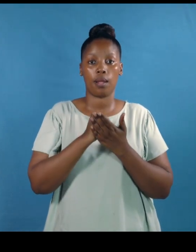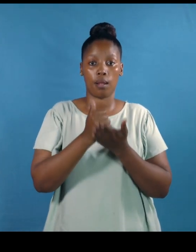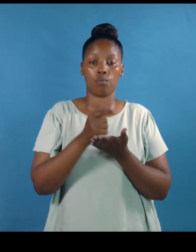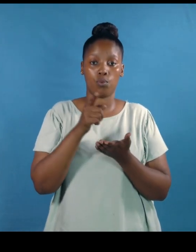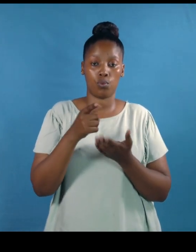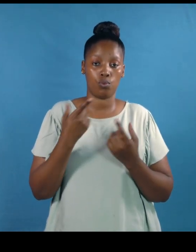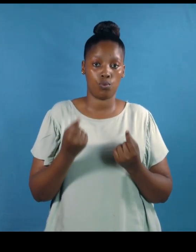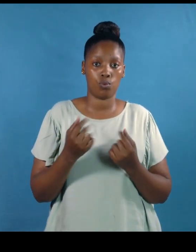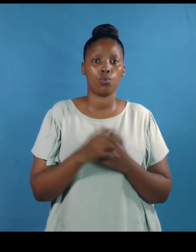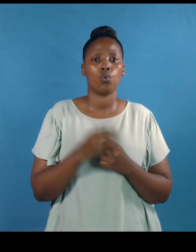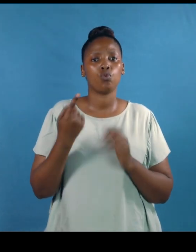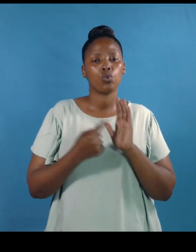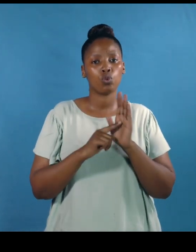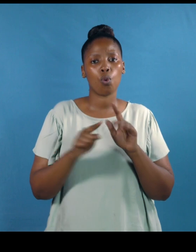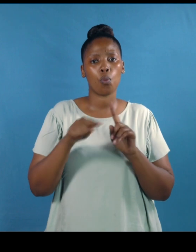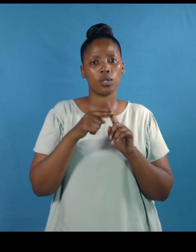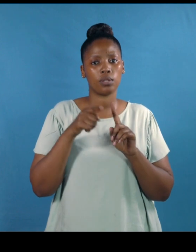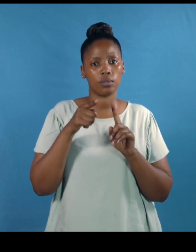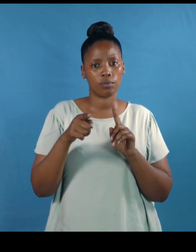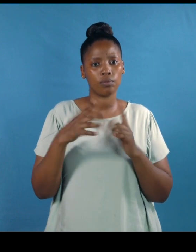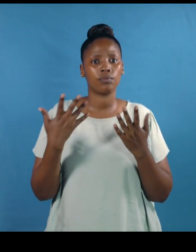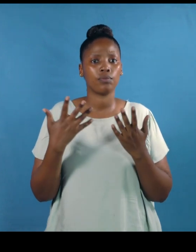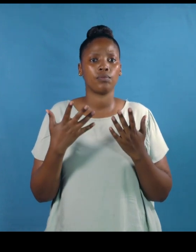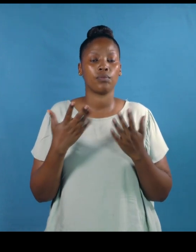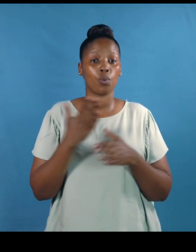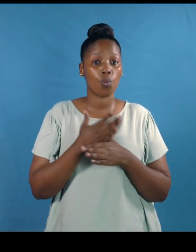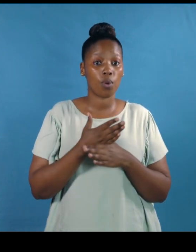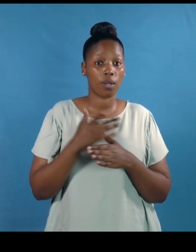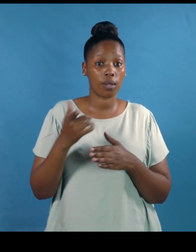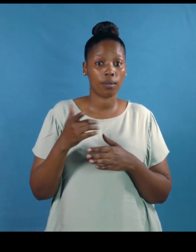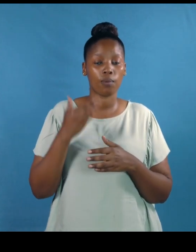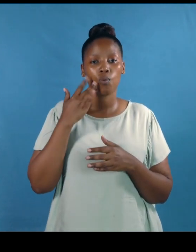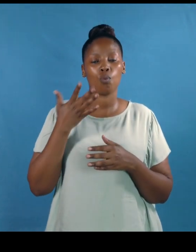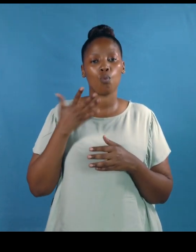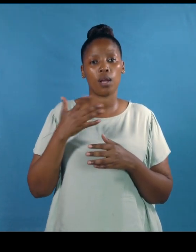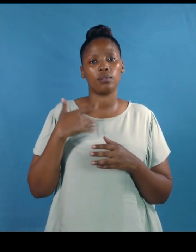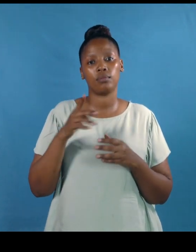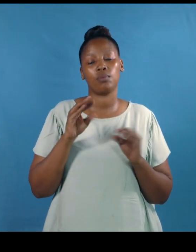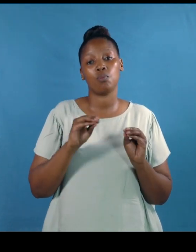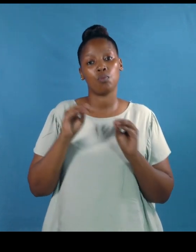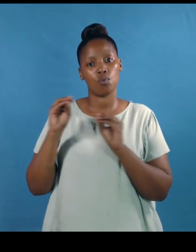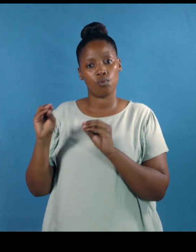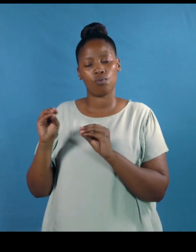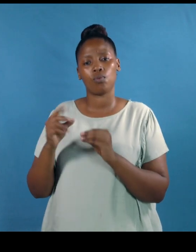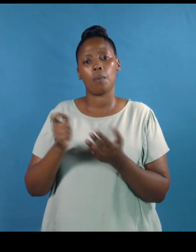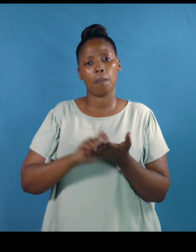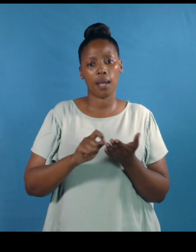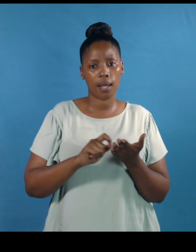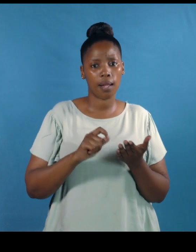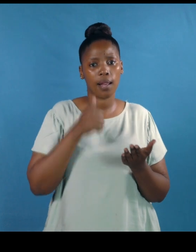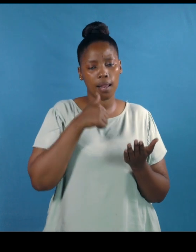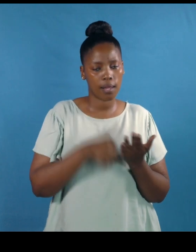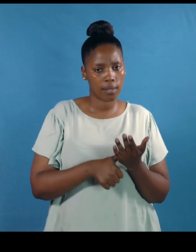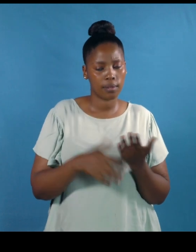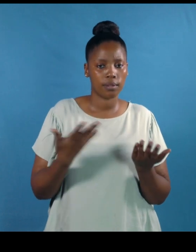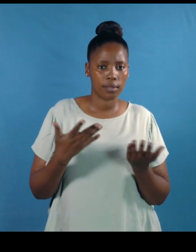positive reputation at your current company as you want to leave on a good note with a reference letter work your notice